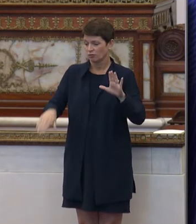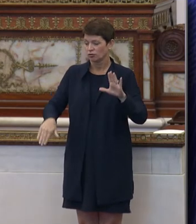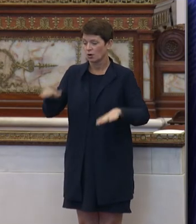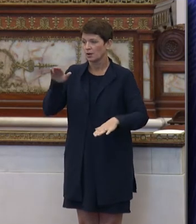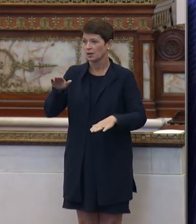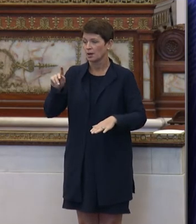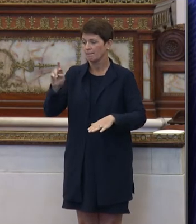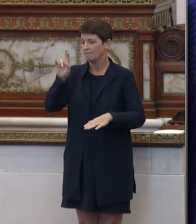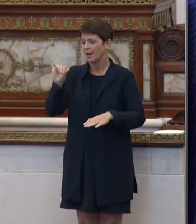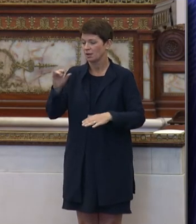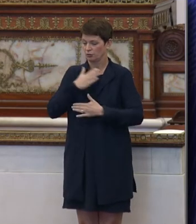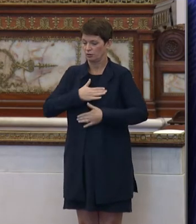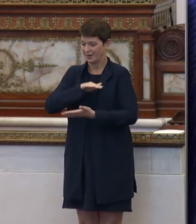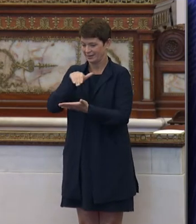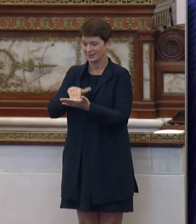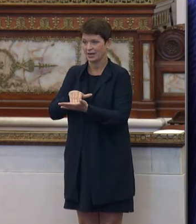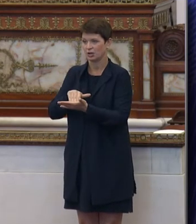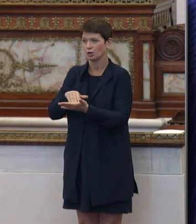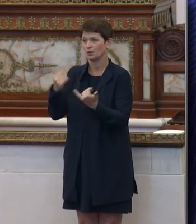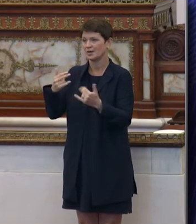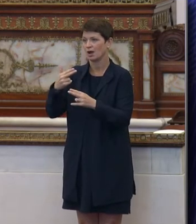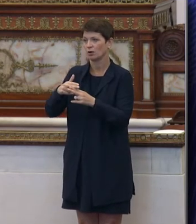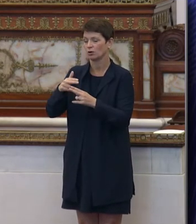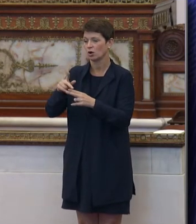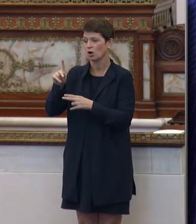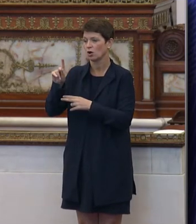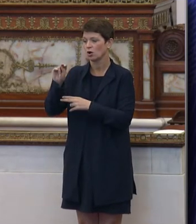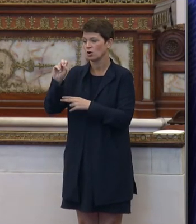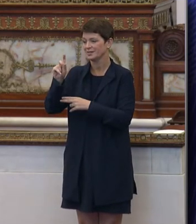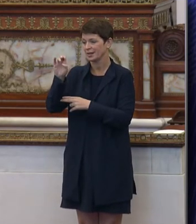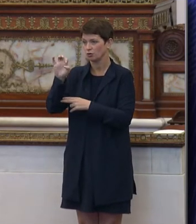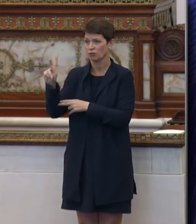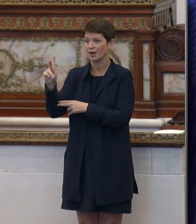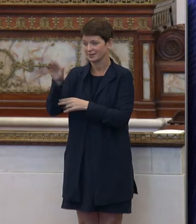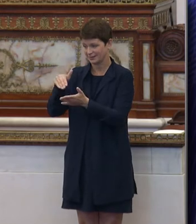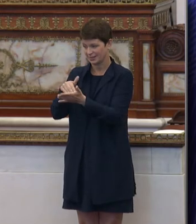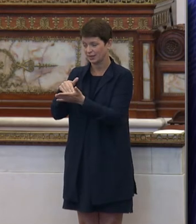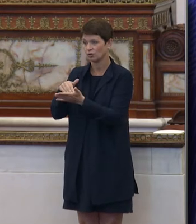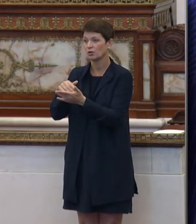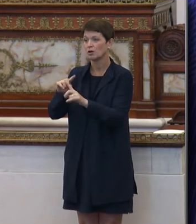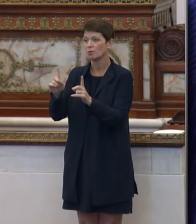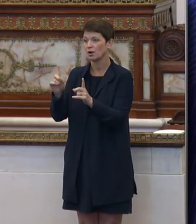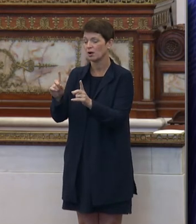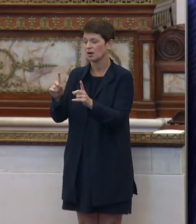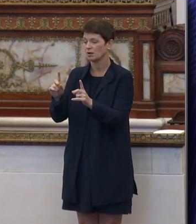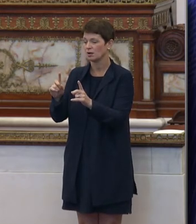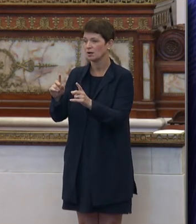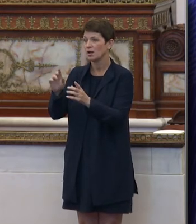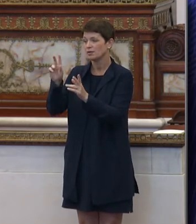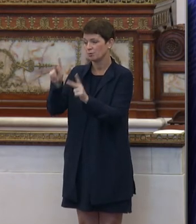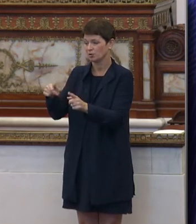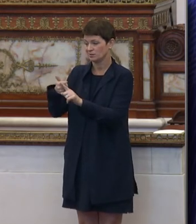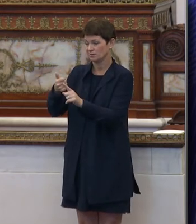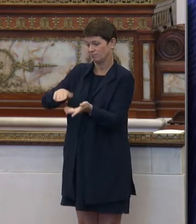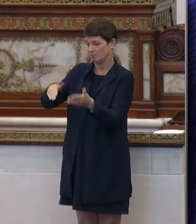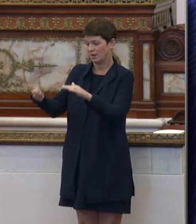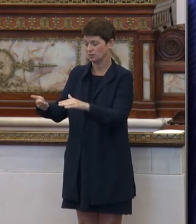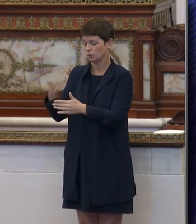up at Mallory Recreation Center, which we now call Danny Rump Rec Center, who I actually played with, who rest in peace, passed away.